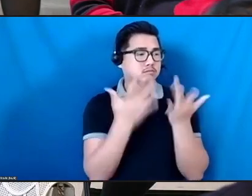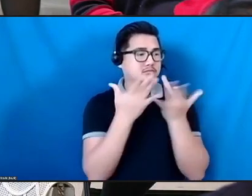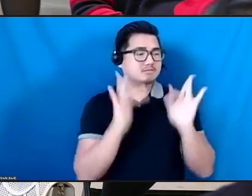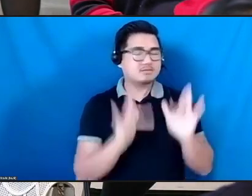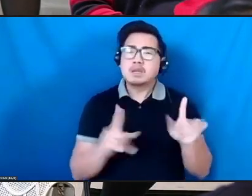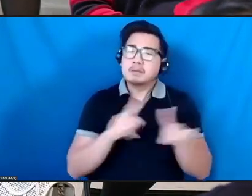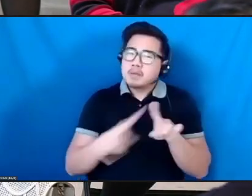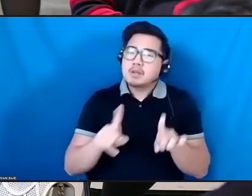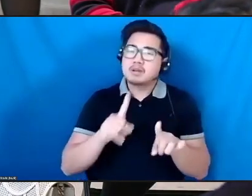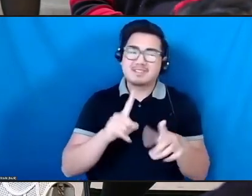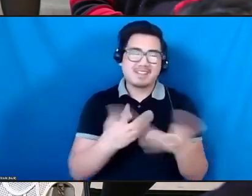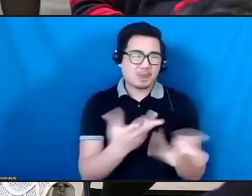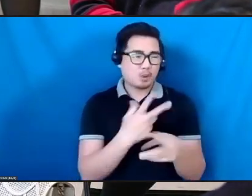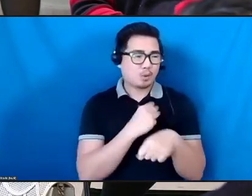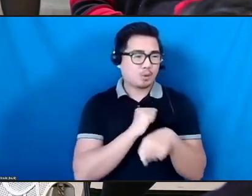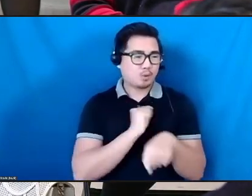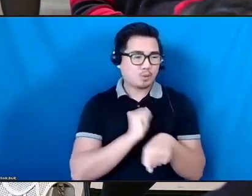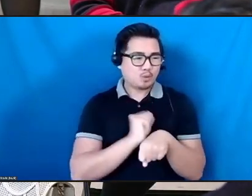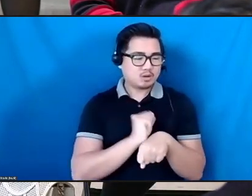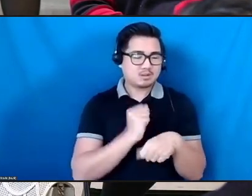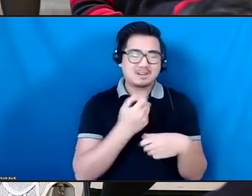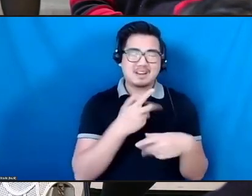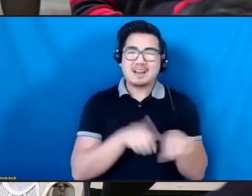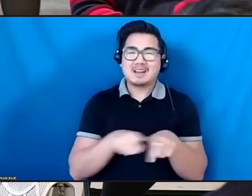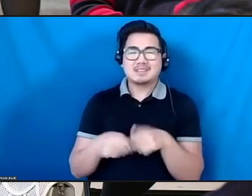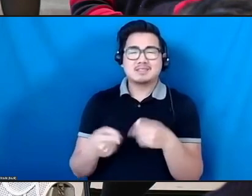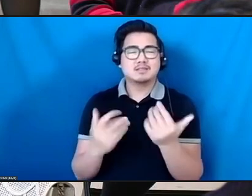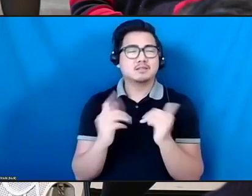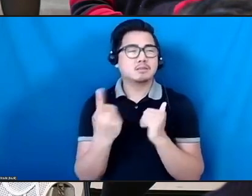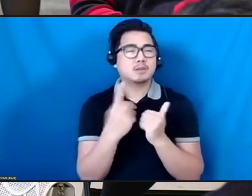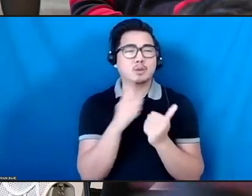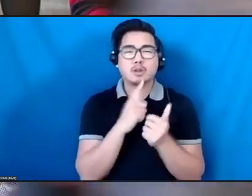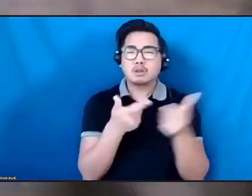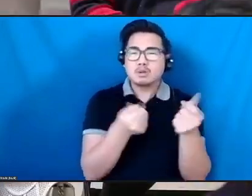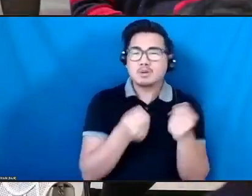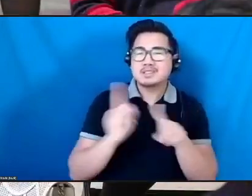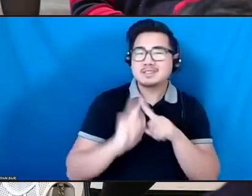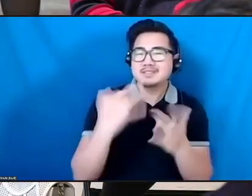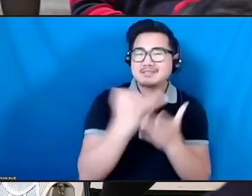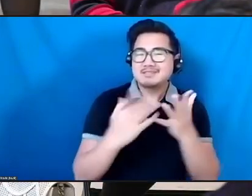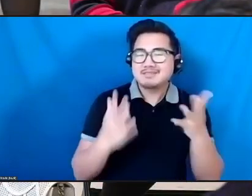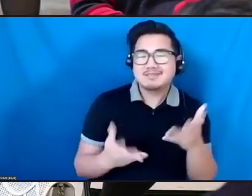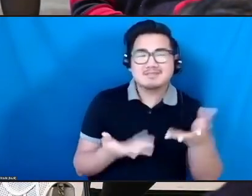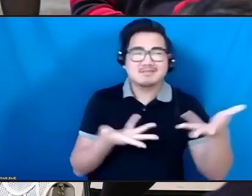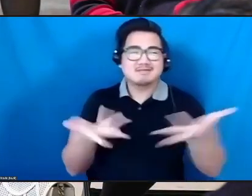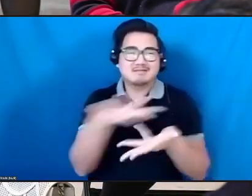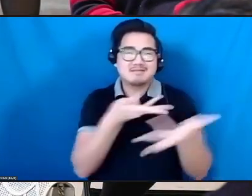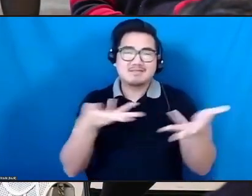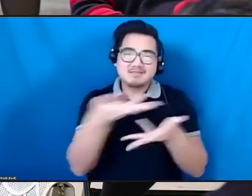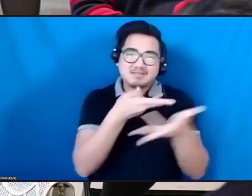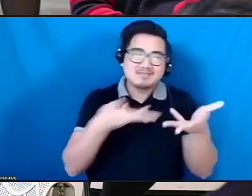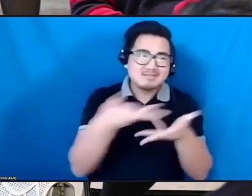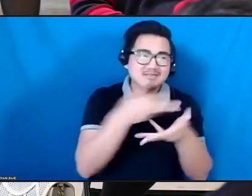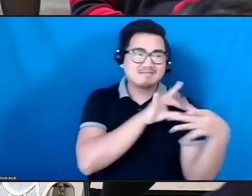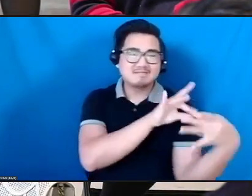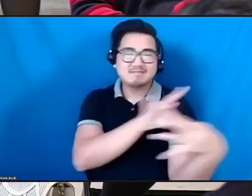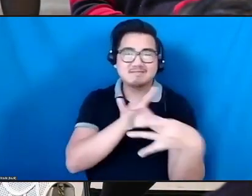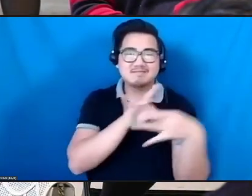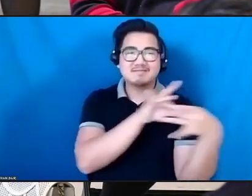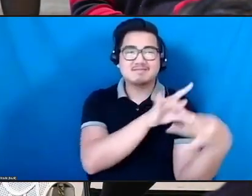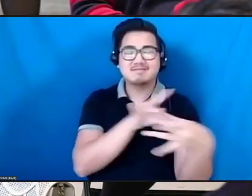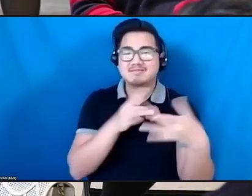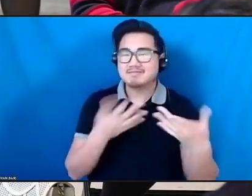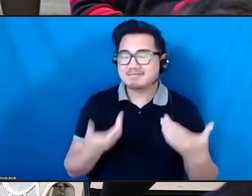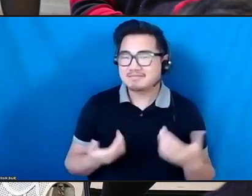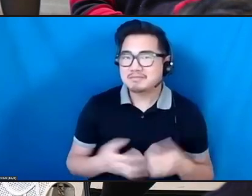conversation over time. It's trust over time, and there is porousness of time in terms of it doesn't have to just be about the